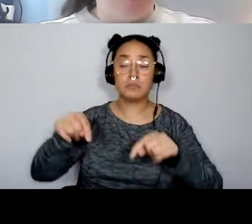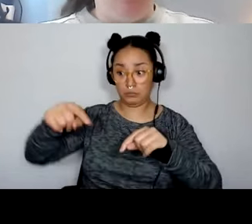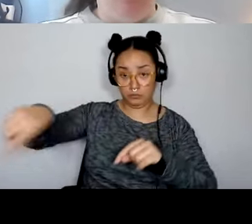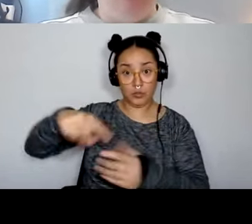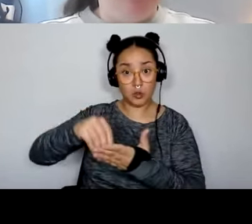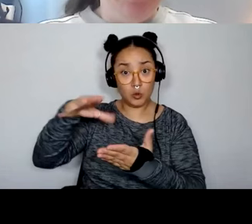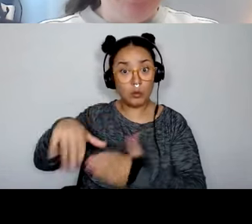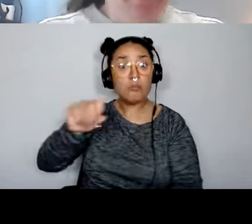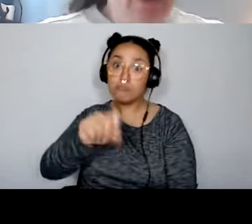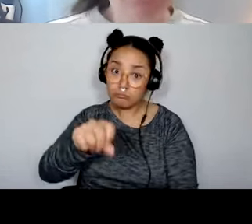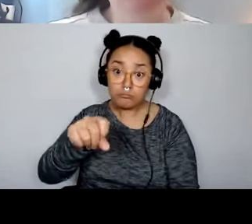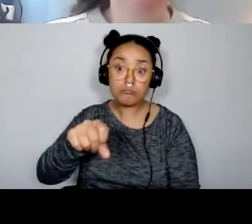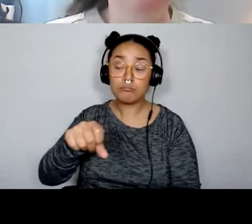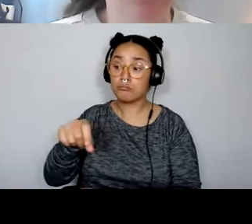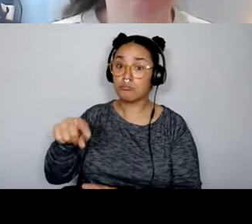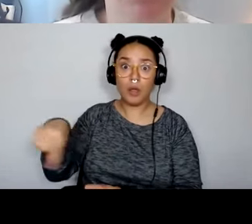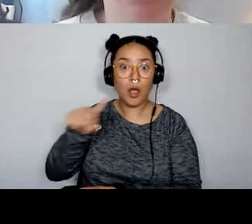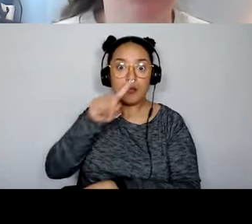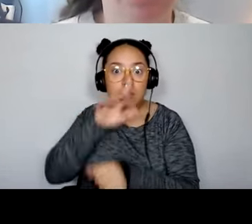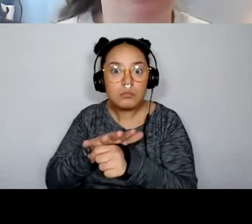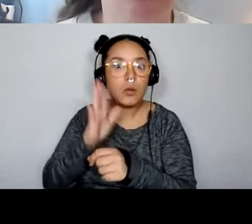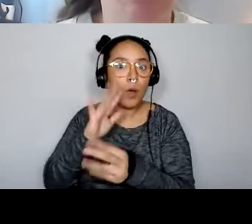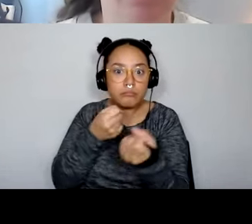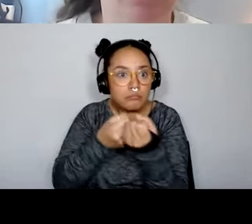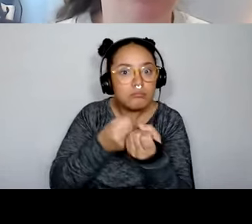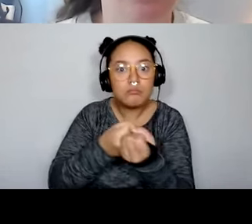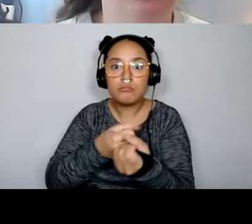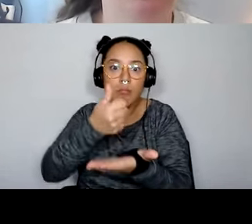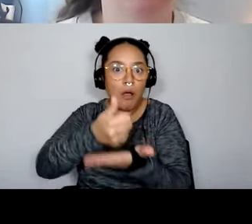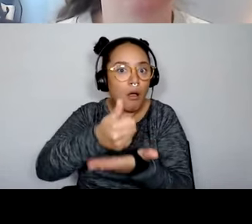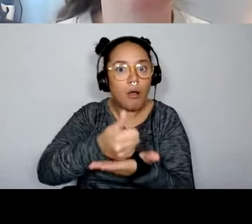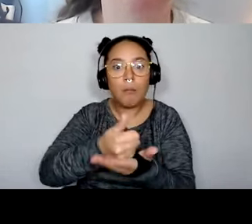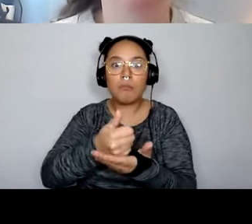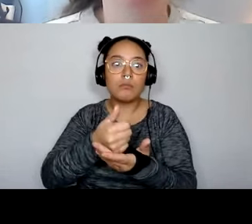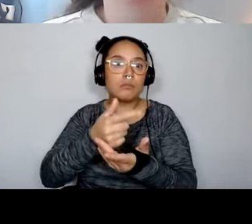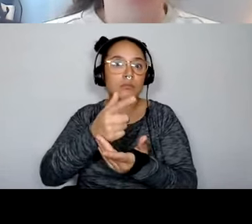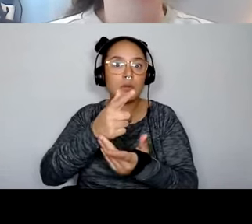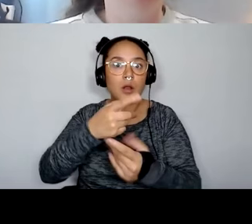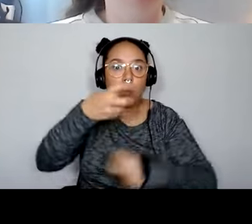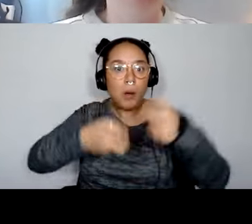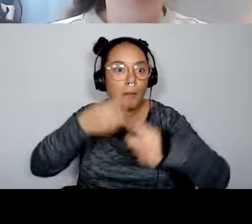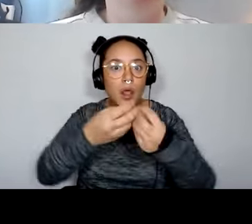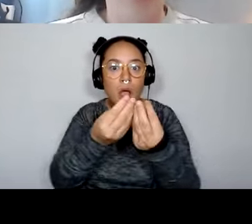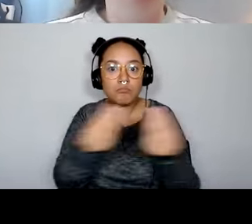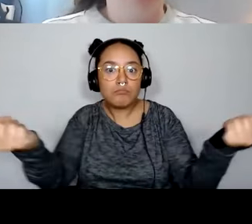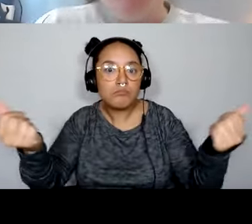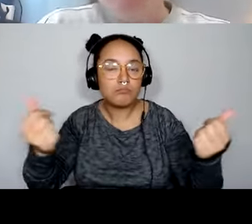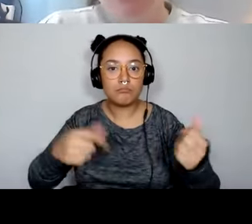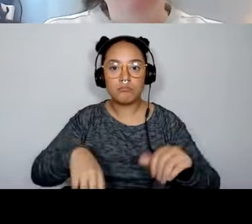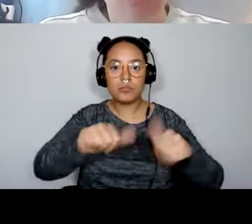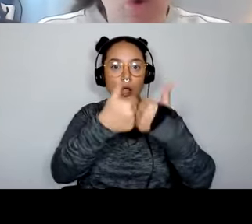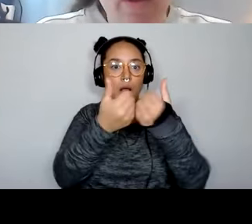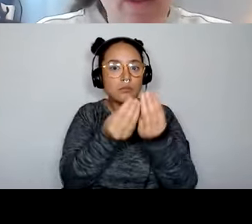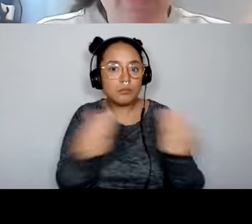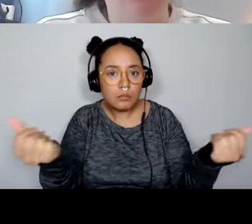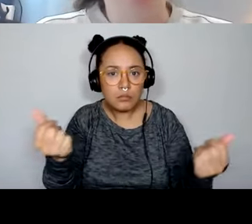you know, while they are committed to helping you and supporting you in, um, in solutions, they also